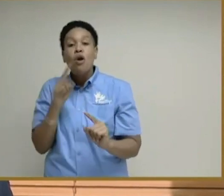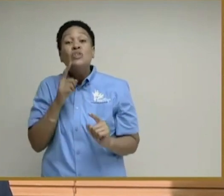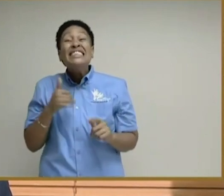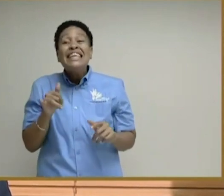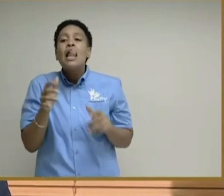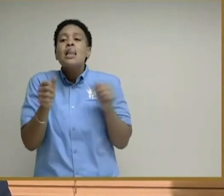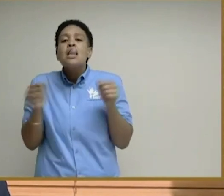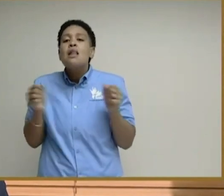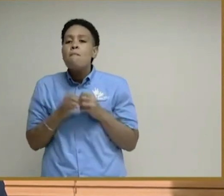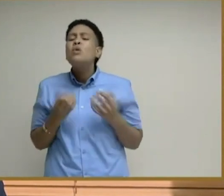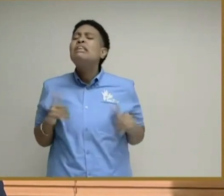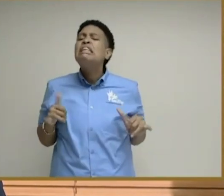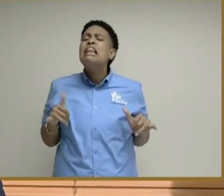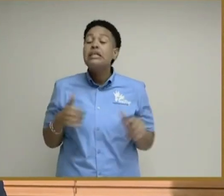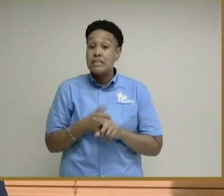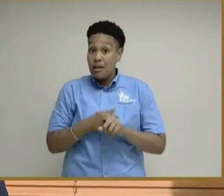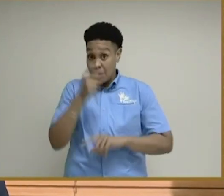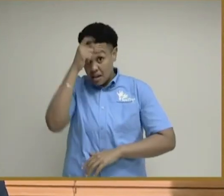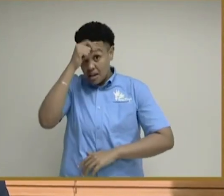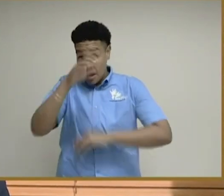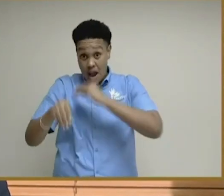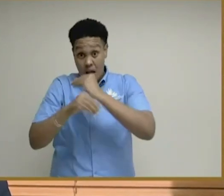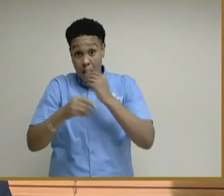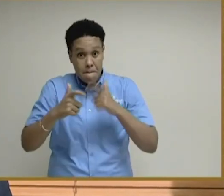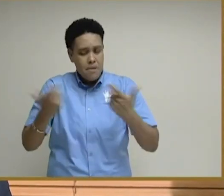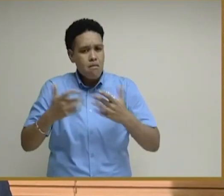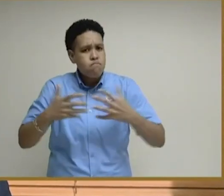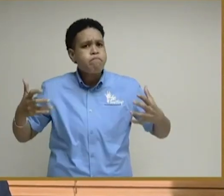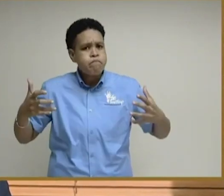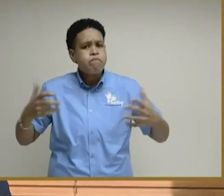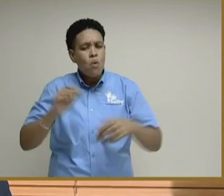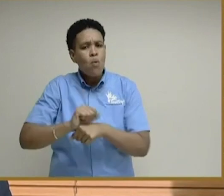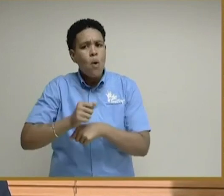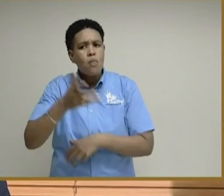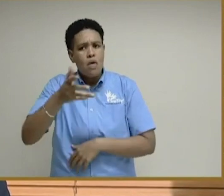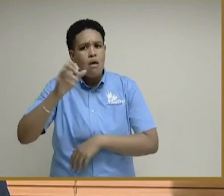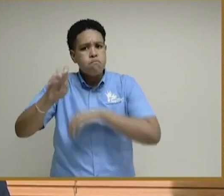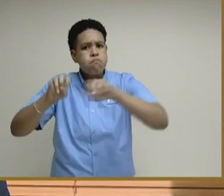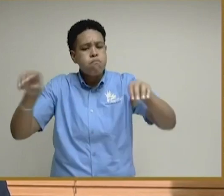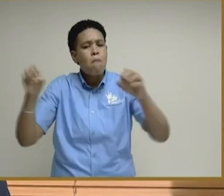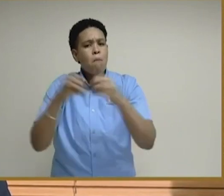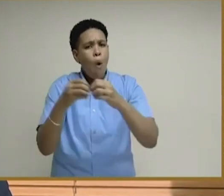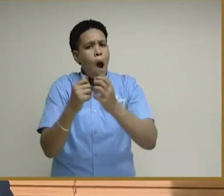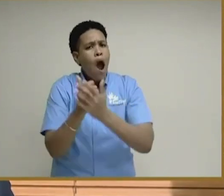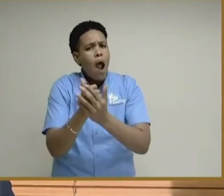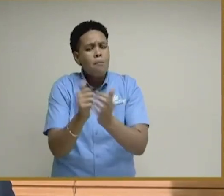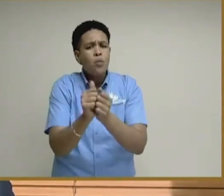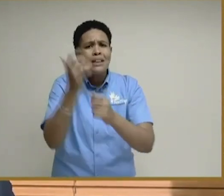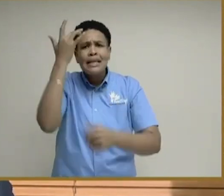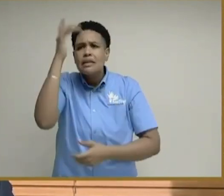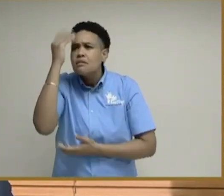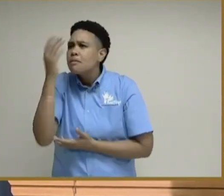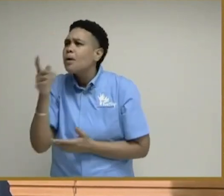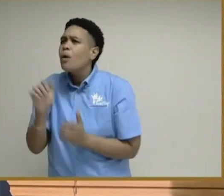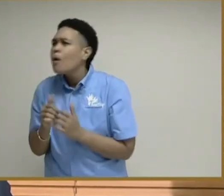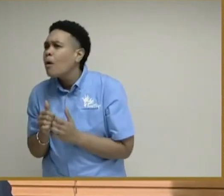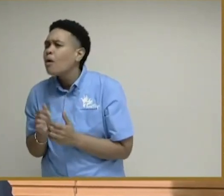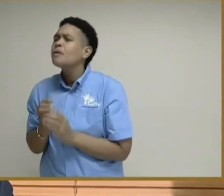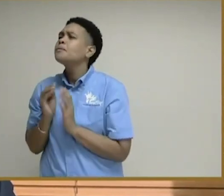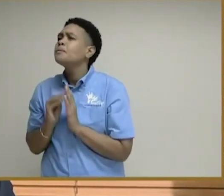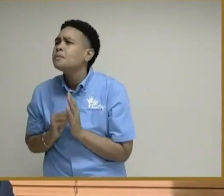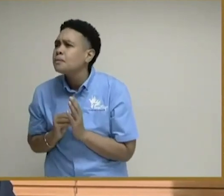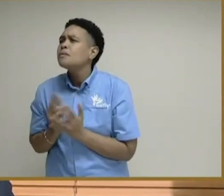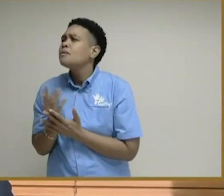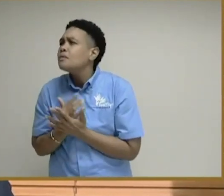Again, that will be a big addition to the cadre of workers in the field and will help us with the intelligence gathering and information